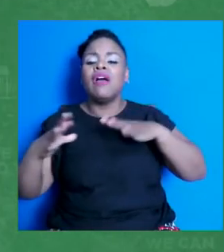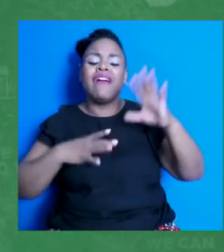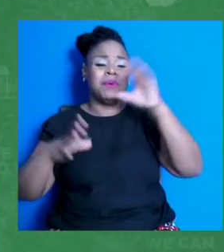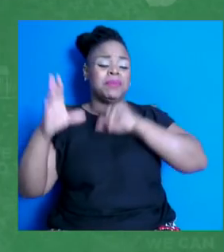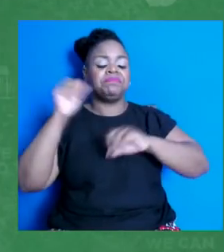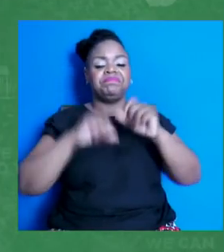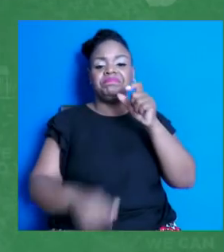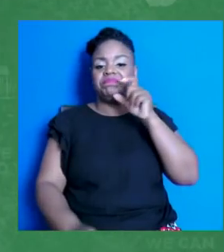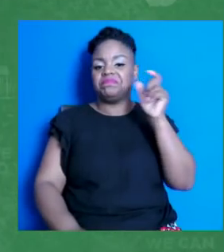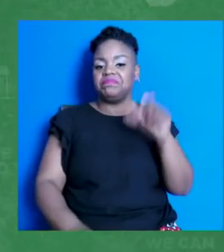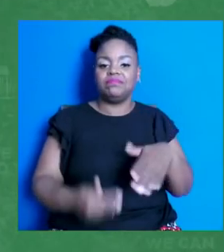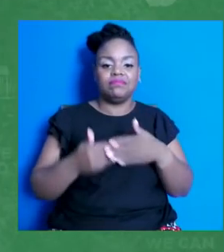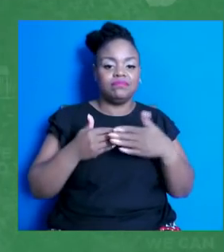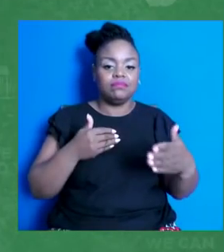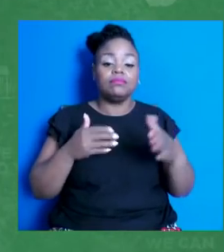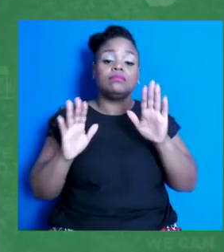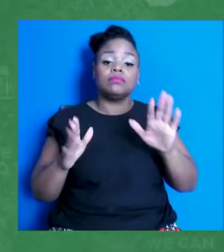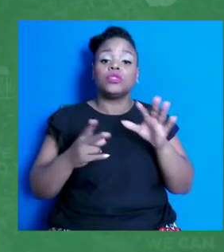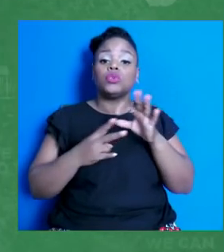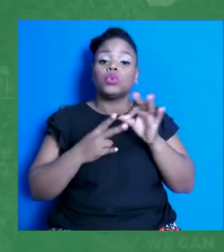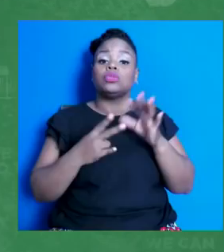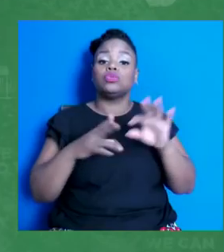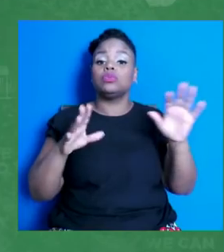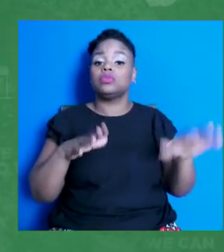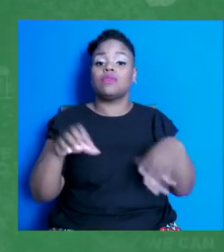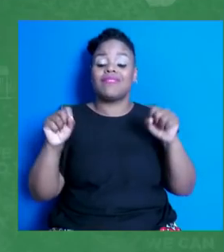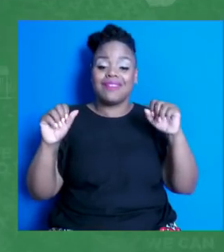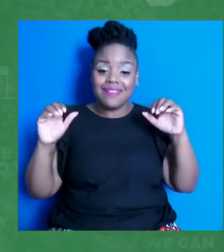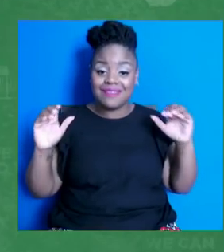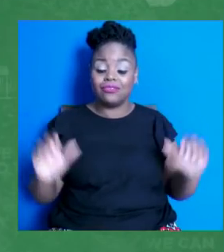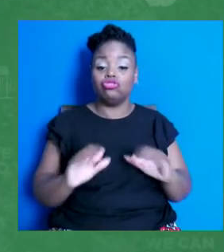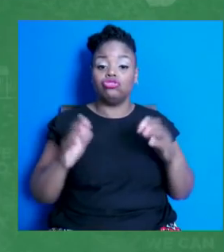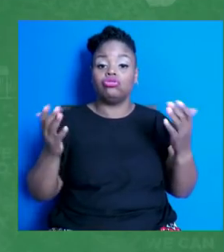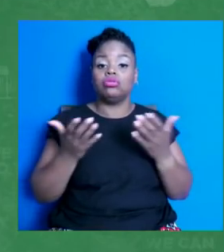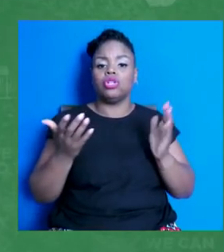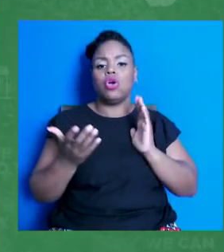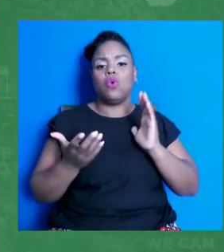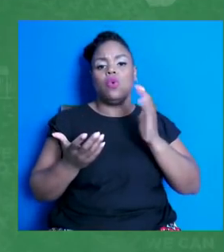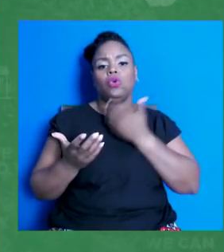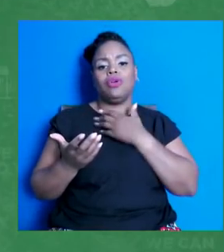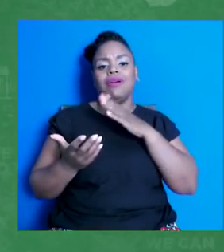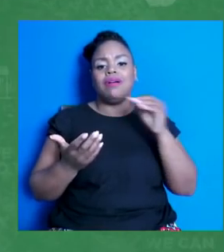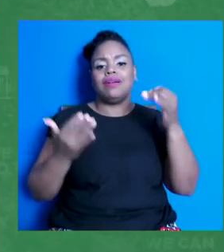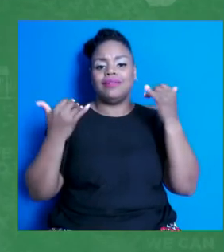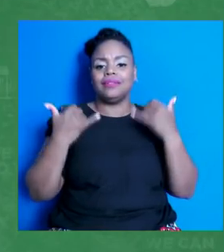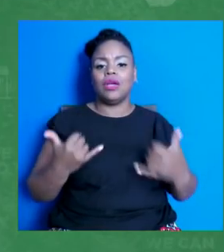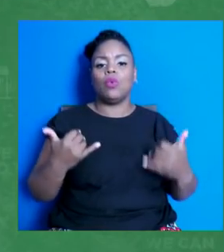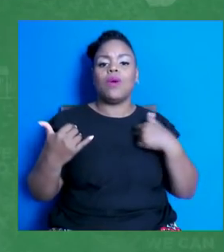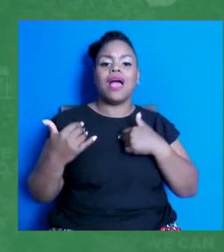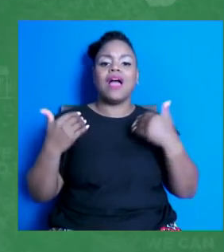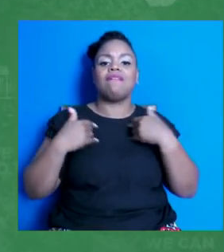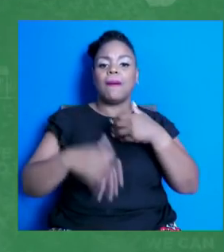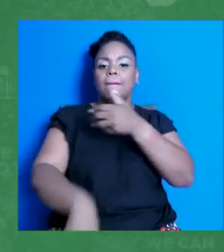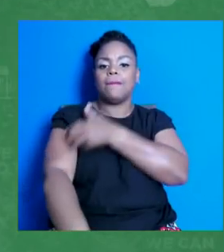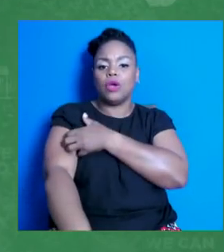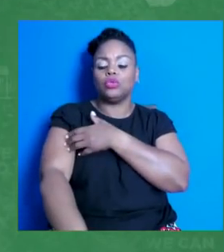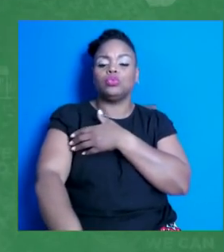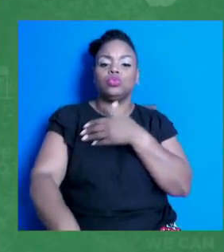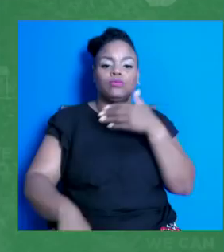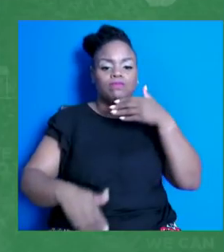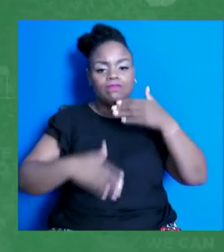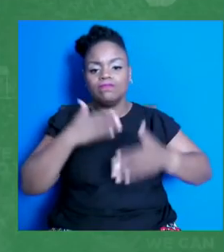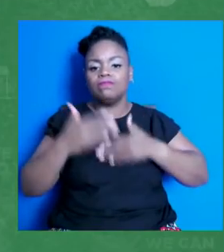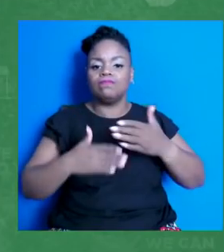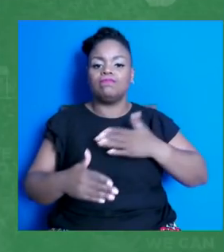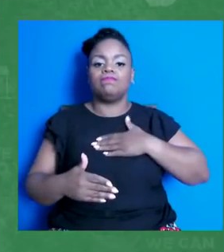to act is ours, and the time to act is now. We now have the power to step up and do something about it. It's time to gear up, get